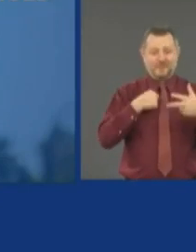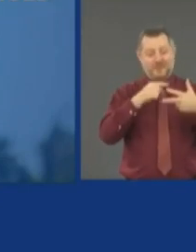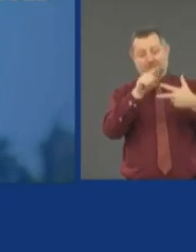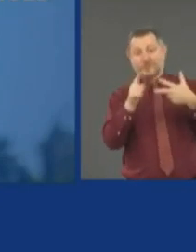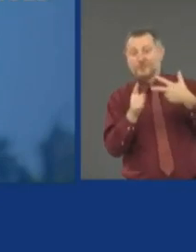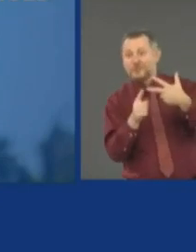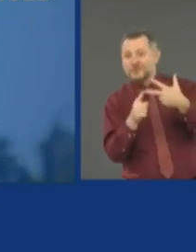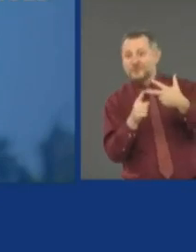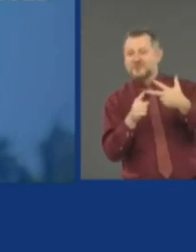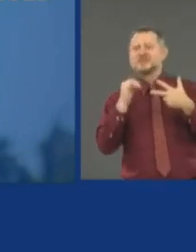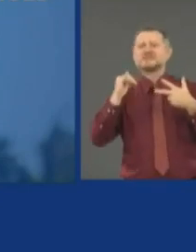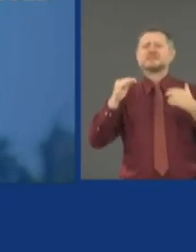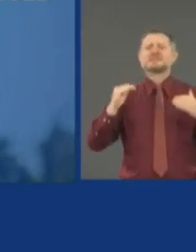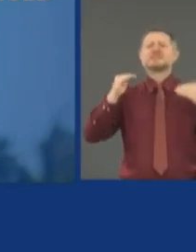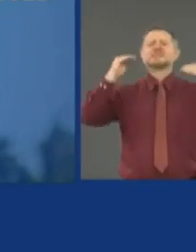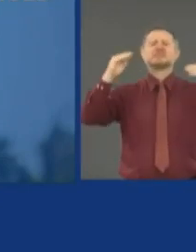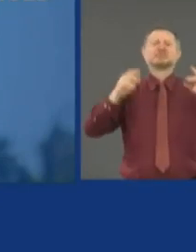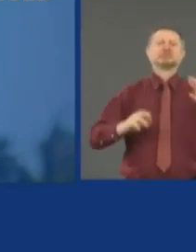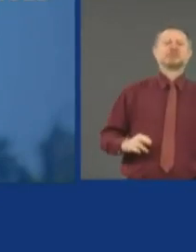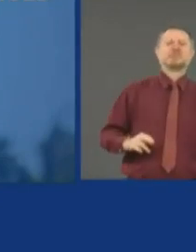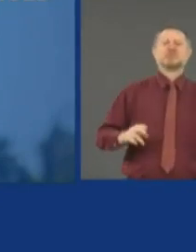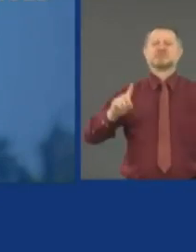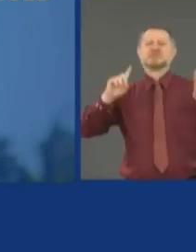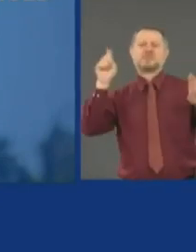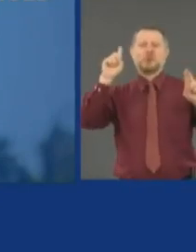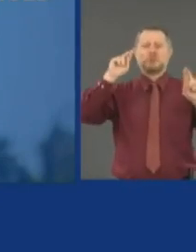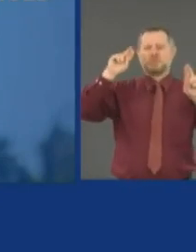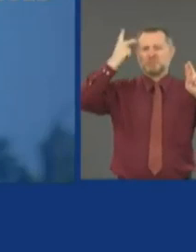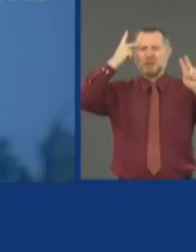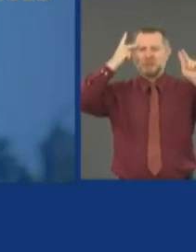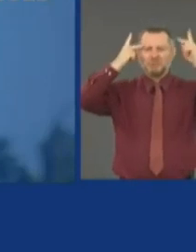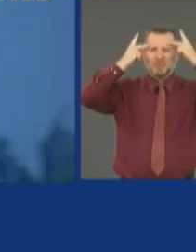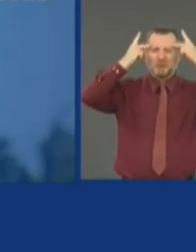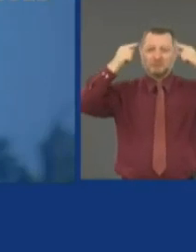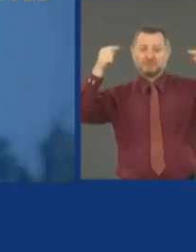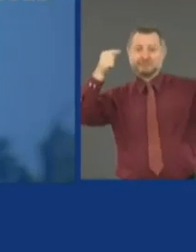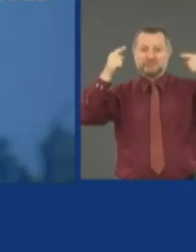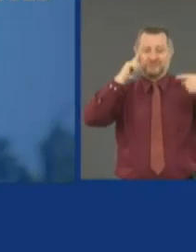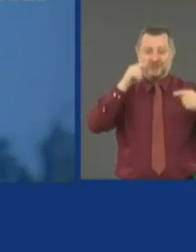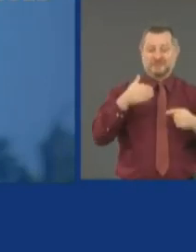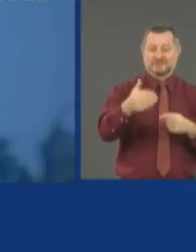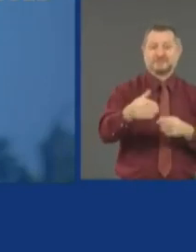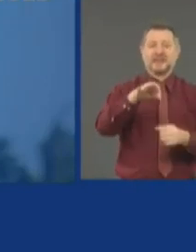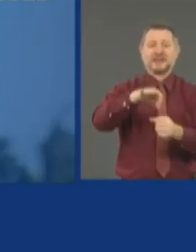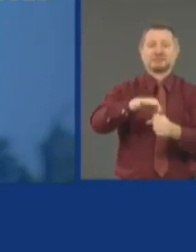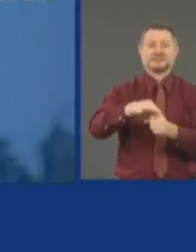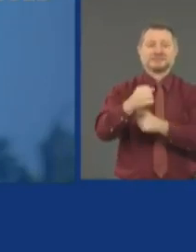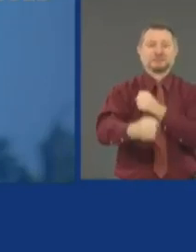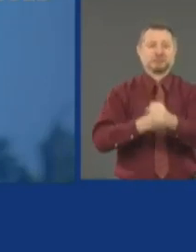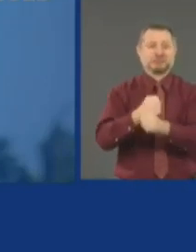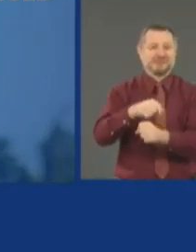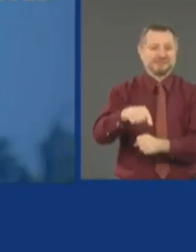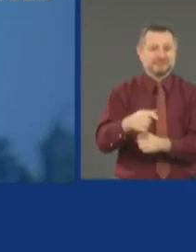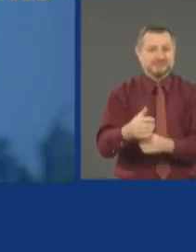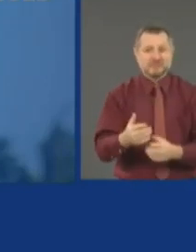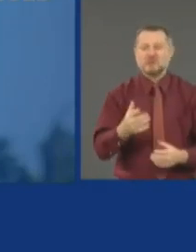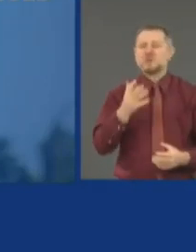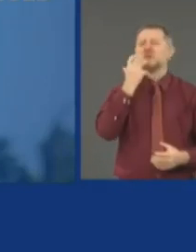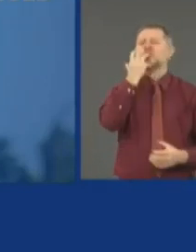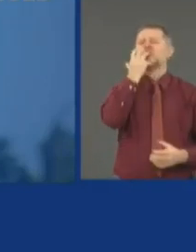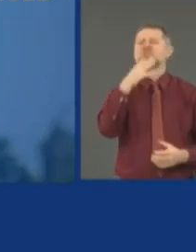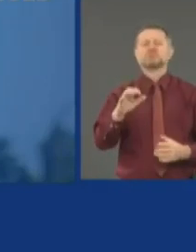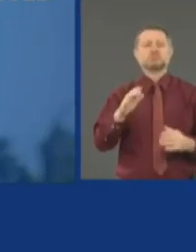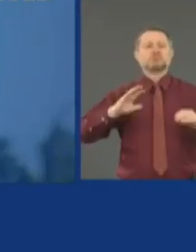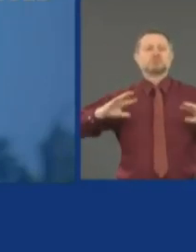period of time. We're in the middle of an election year. A heated election year, so everything becomes